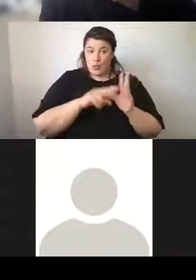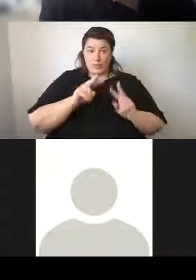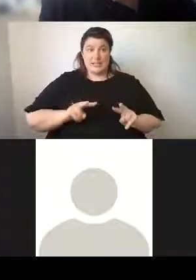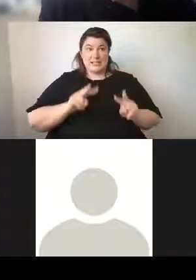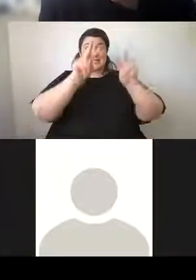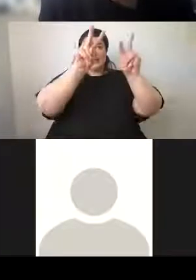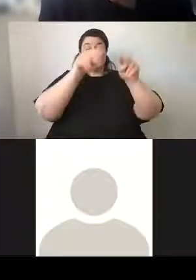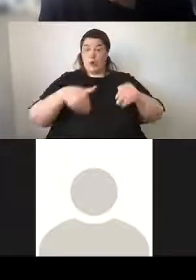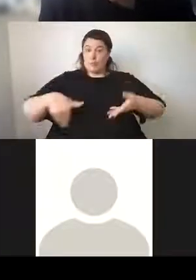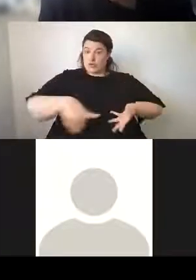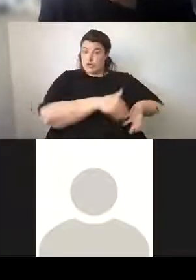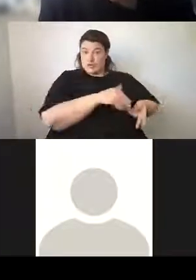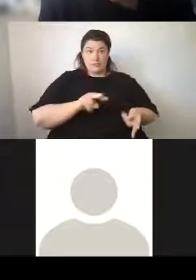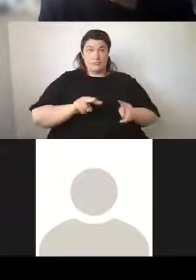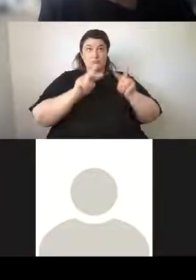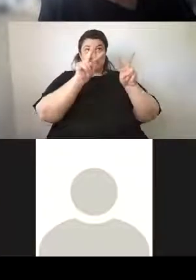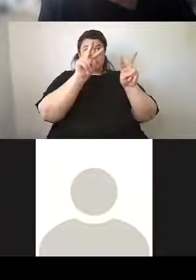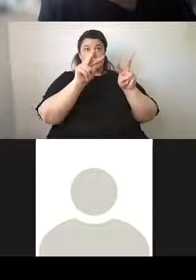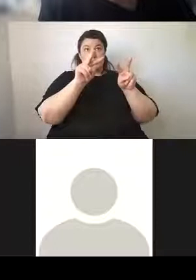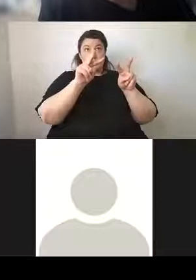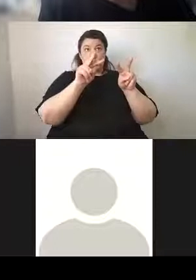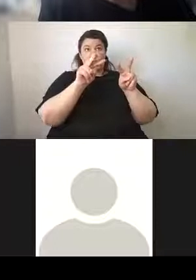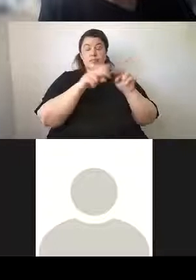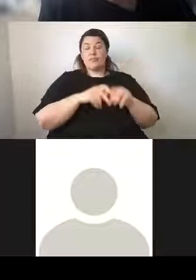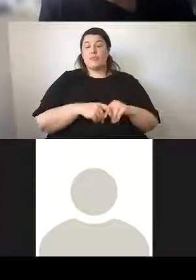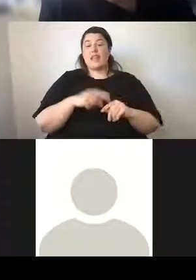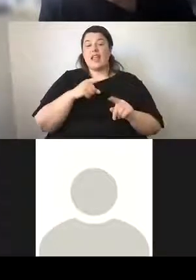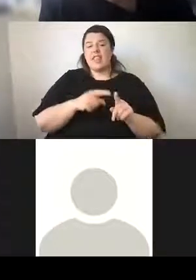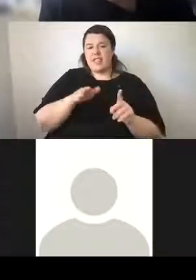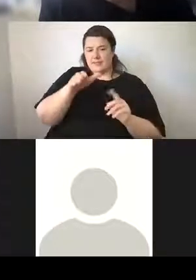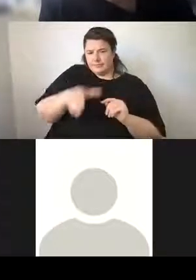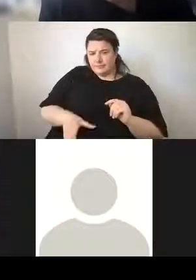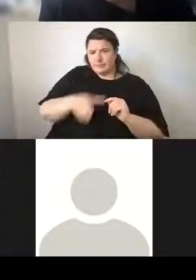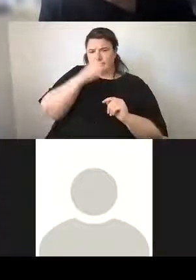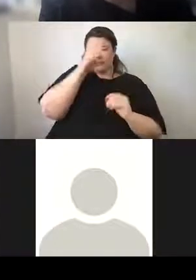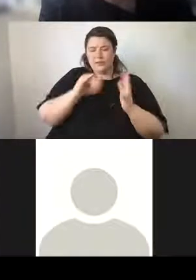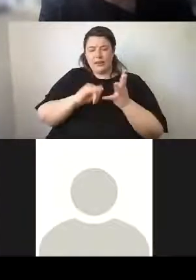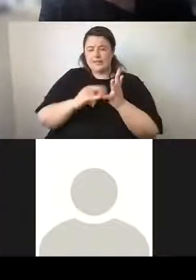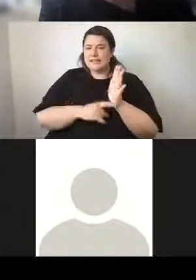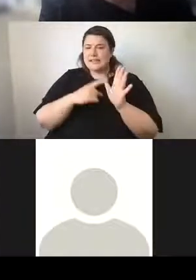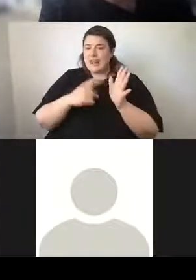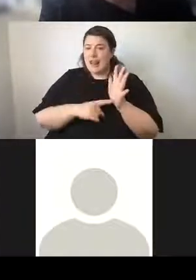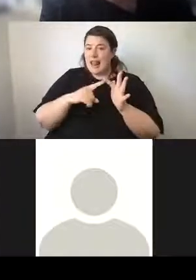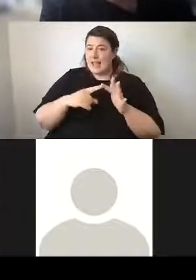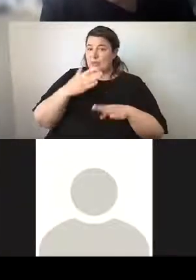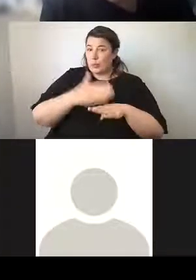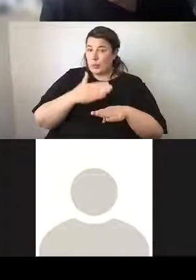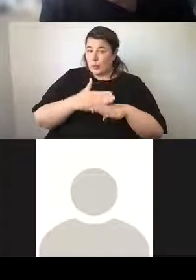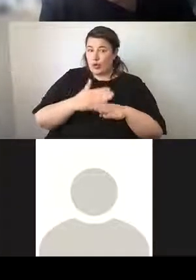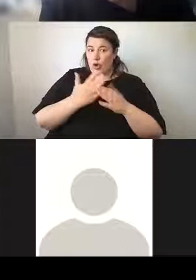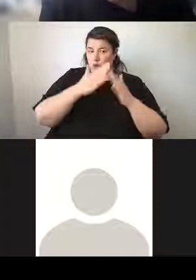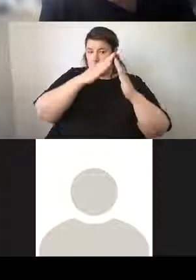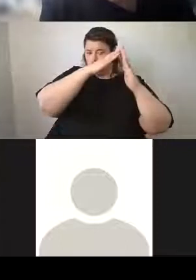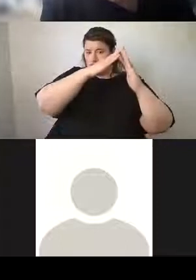and this really interesting slate and wrought iron tracery work on the mansard roofs,